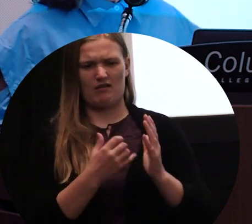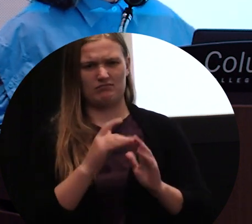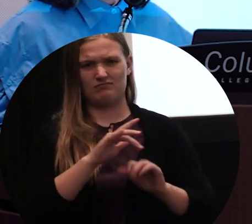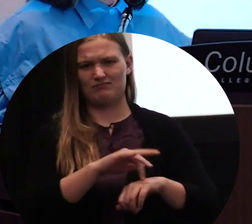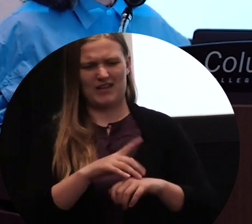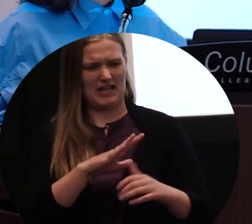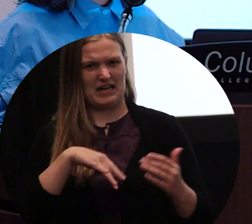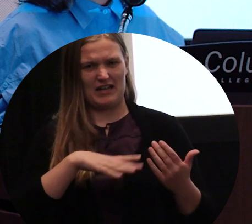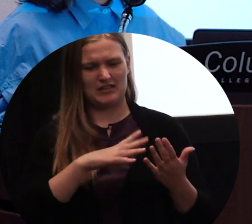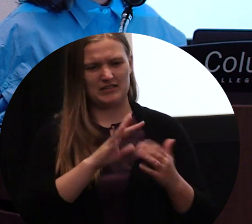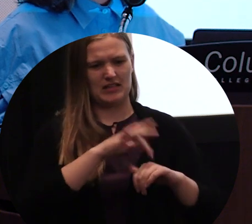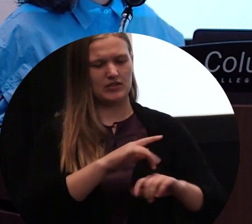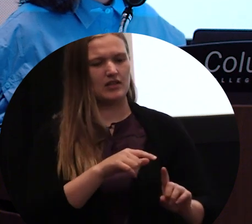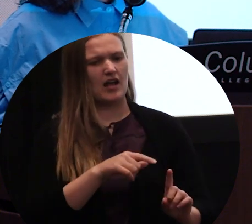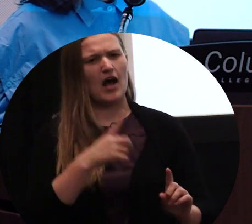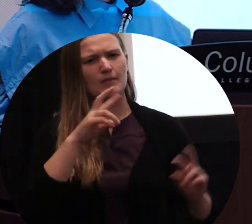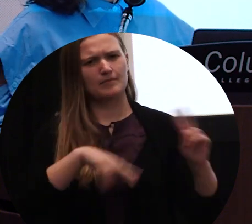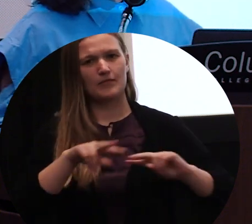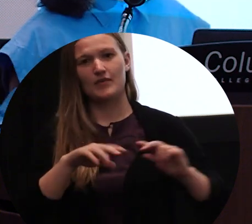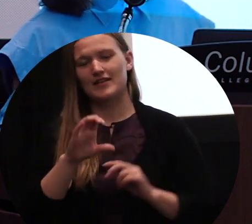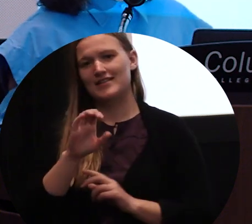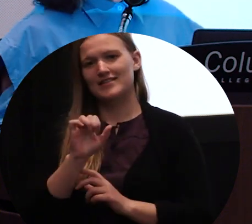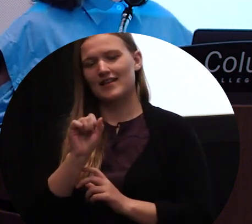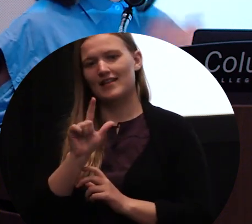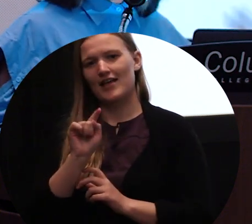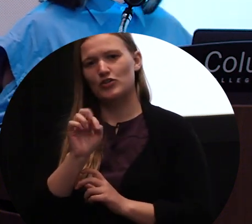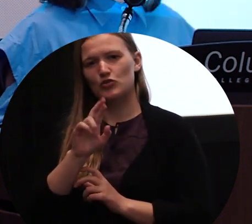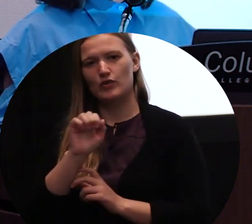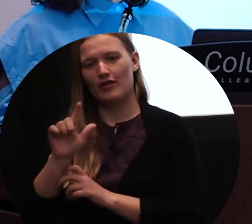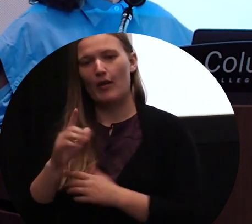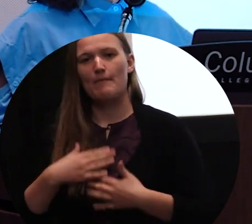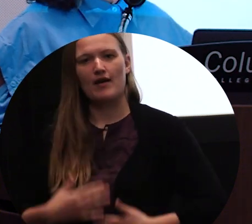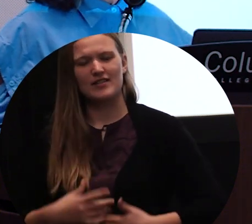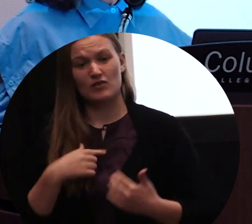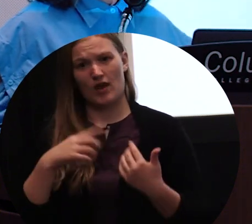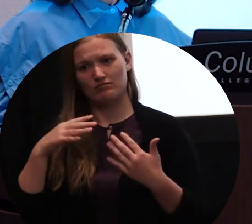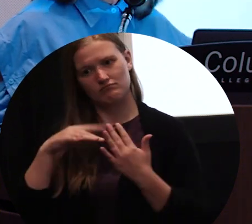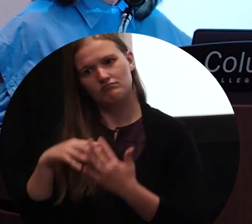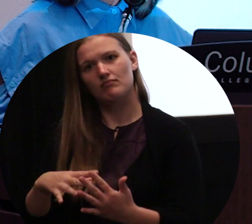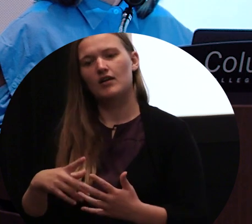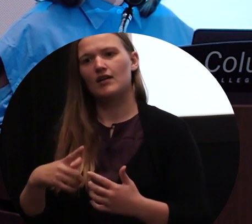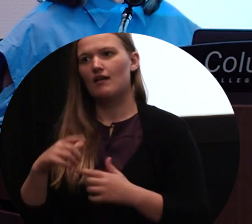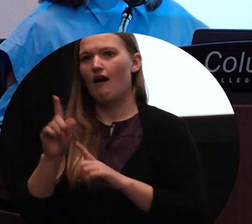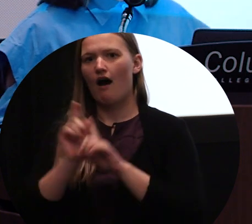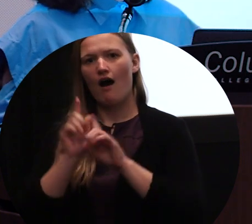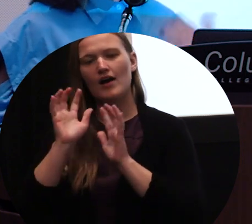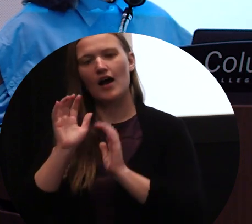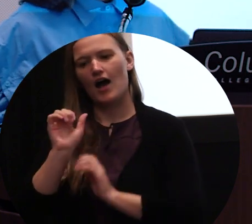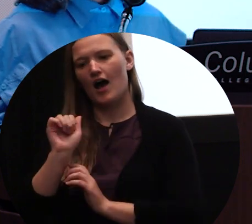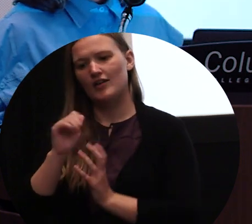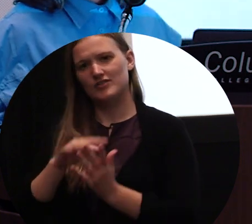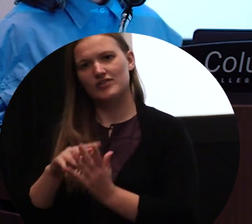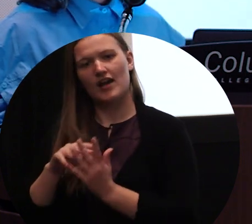platforms for observing celestial bodies. I've been like reading up and studying some Korean astronomy. It's